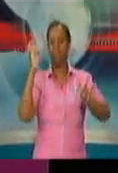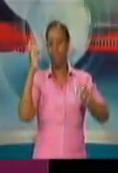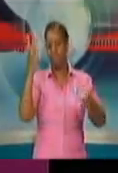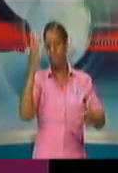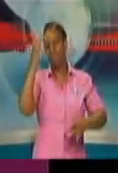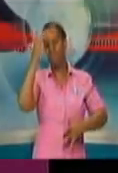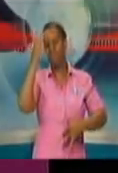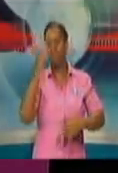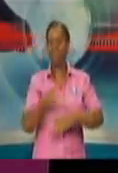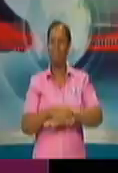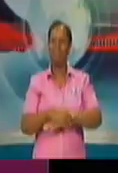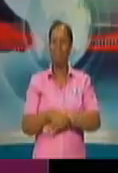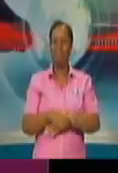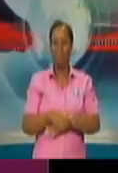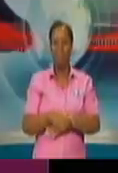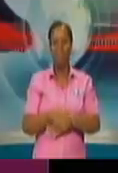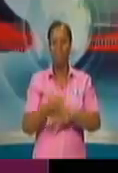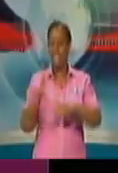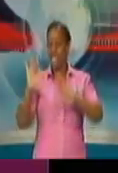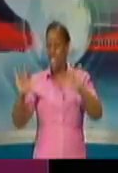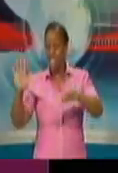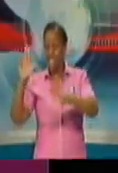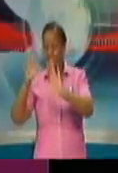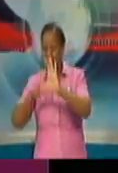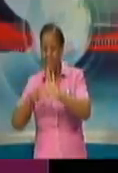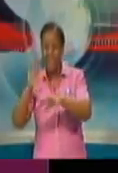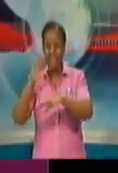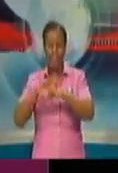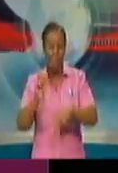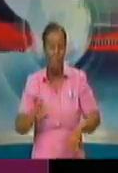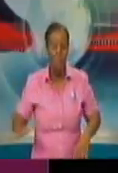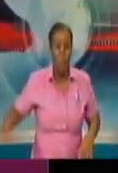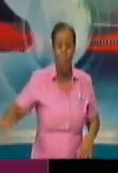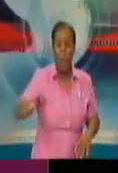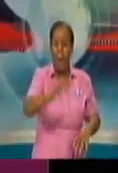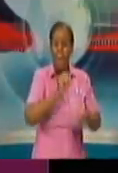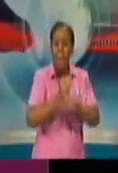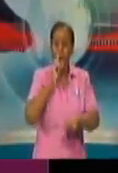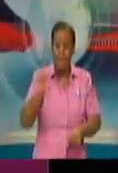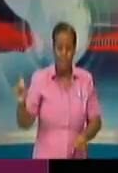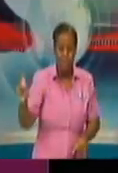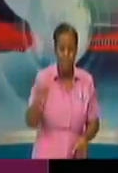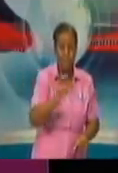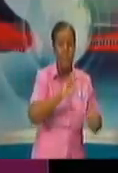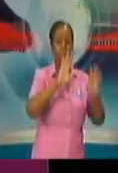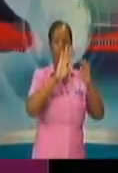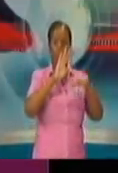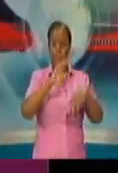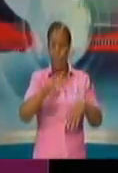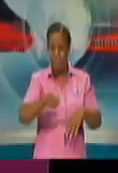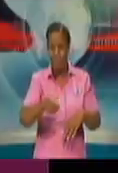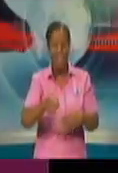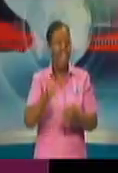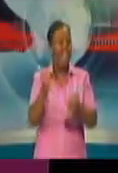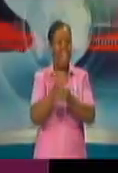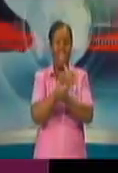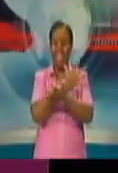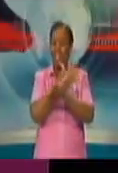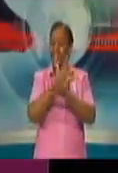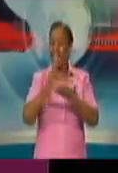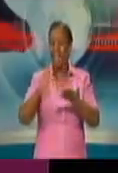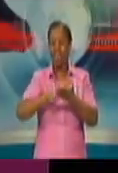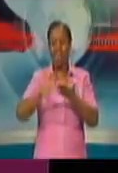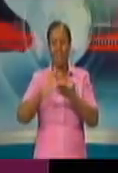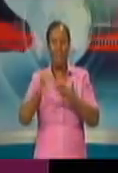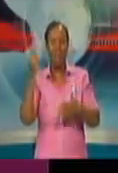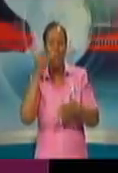surfaces. Tabletops, door handles, cell phones. Don't share cell phones. You know,